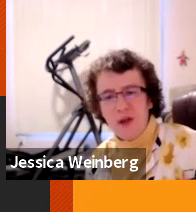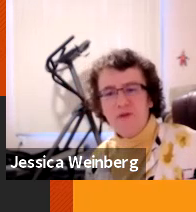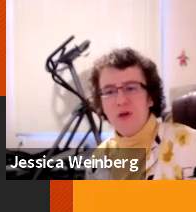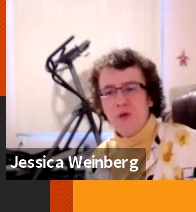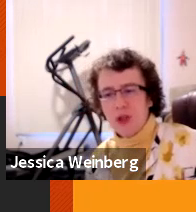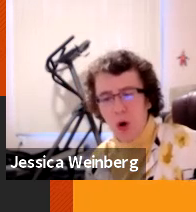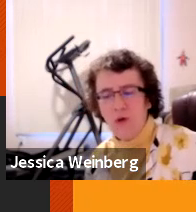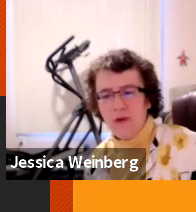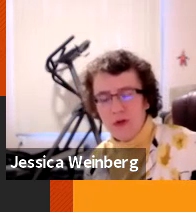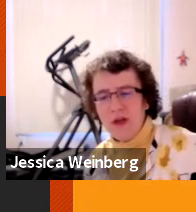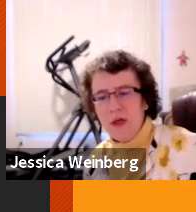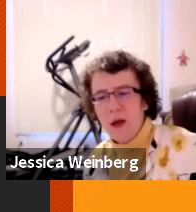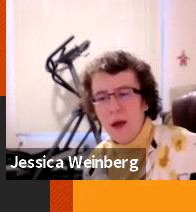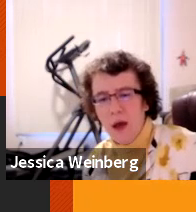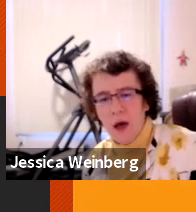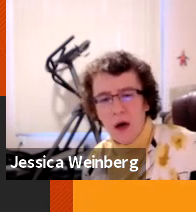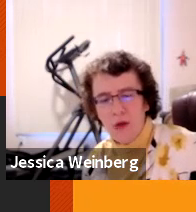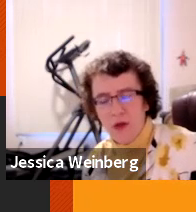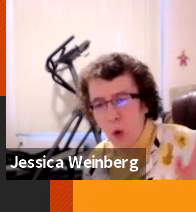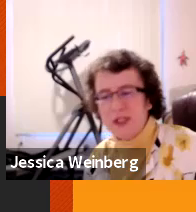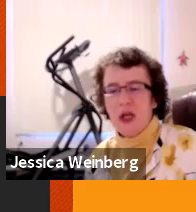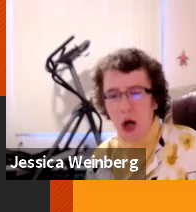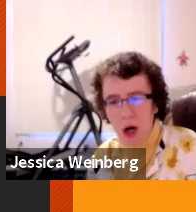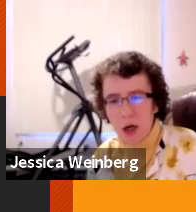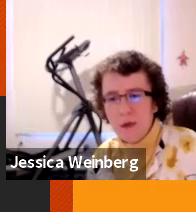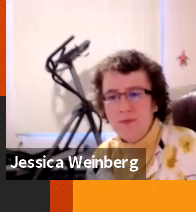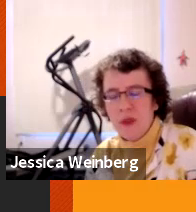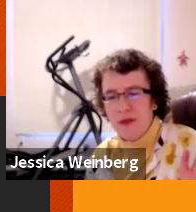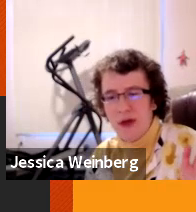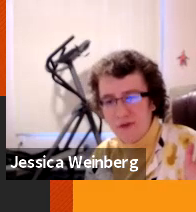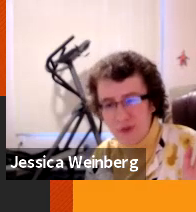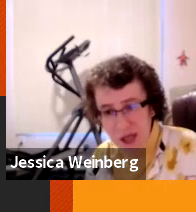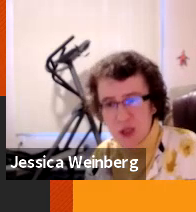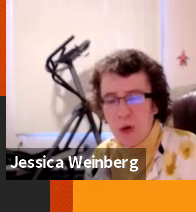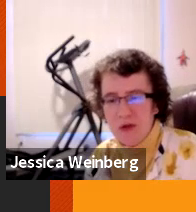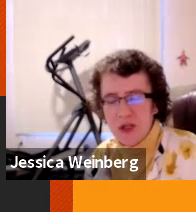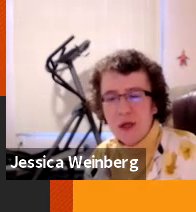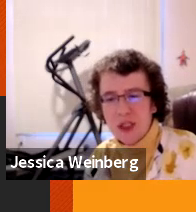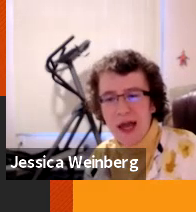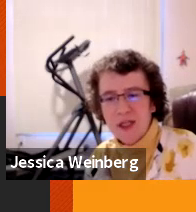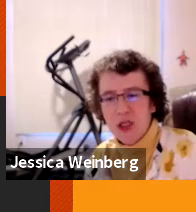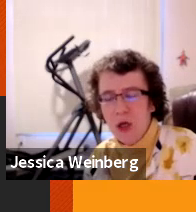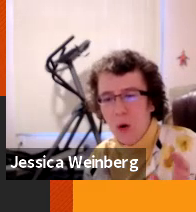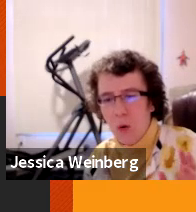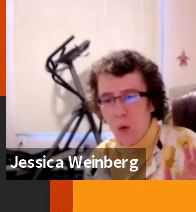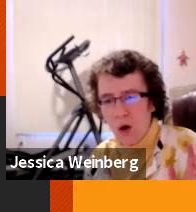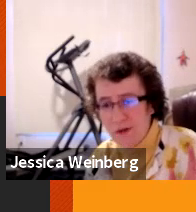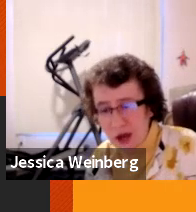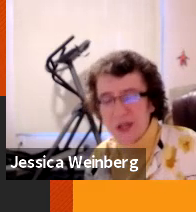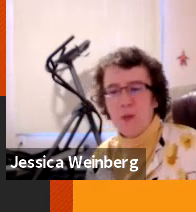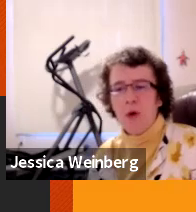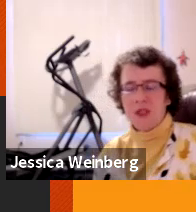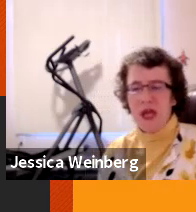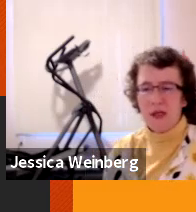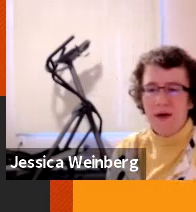a lot of influence over the the ones that are that have not supported the sales tax or